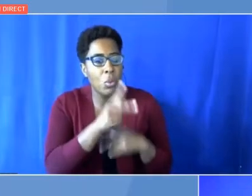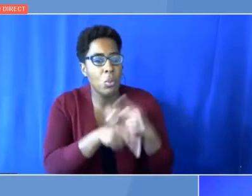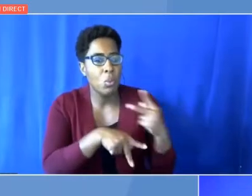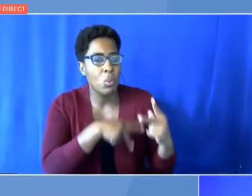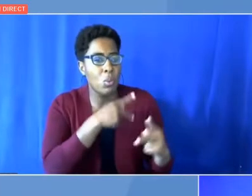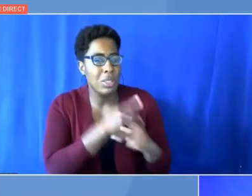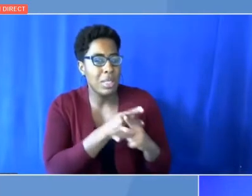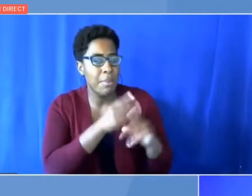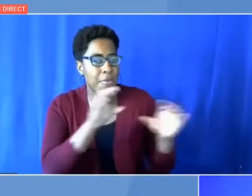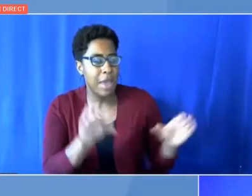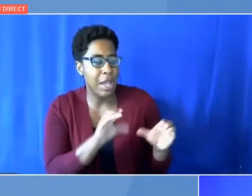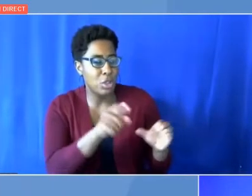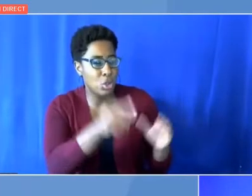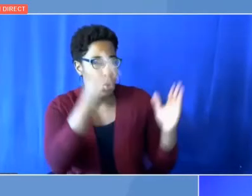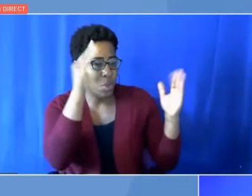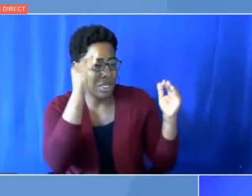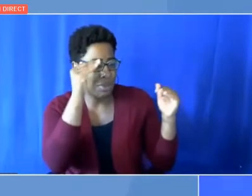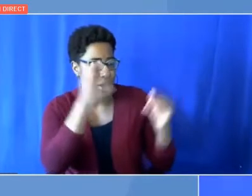this year?